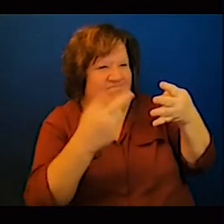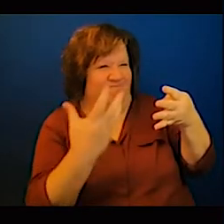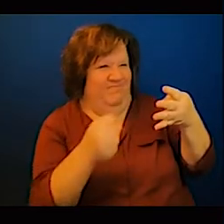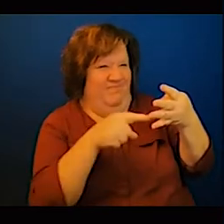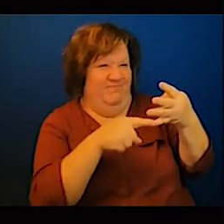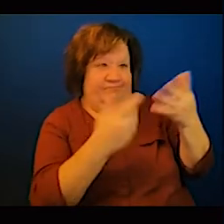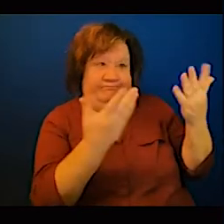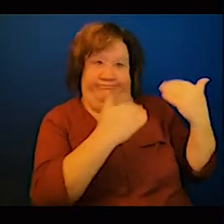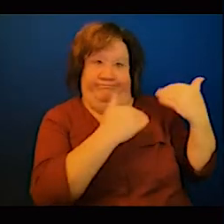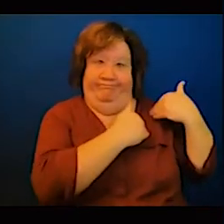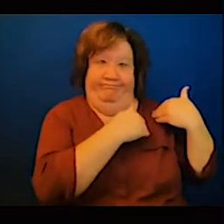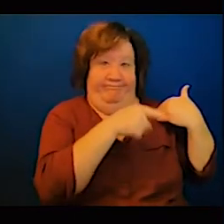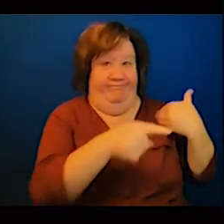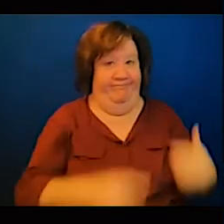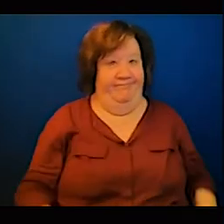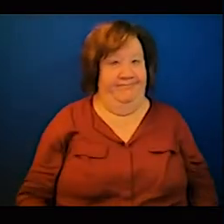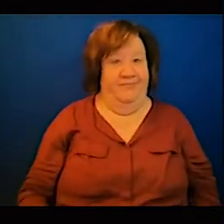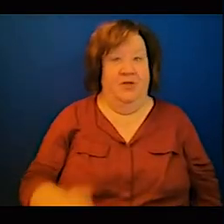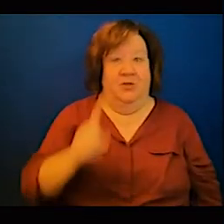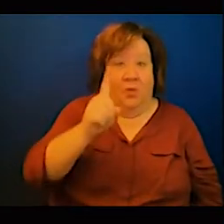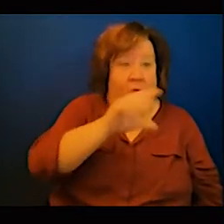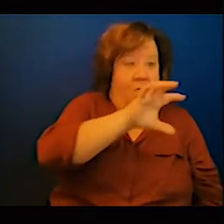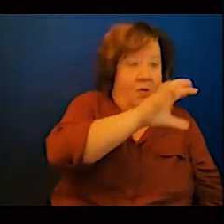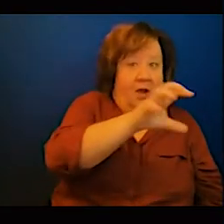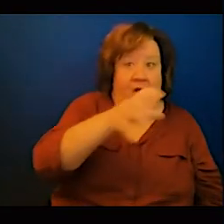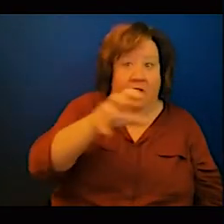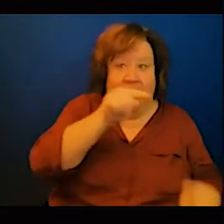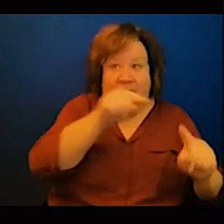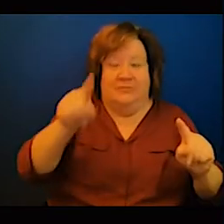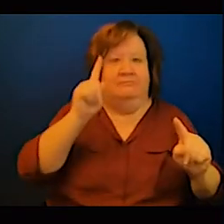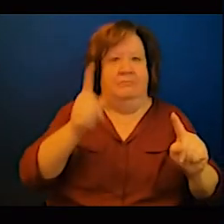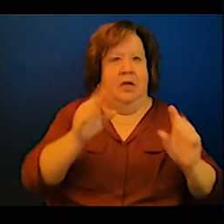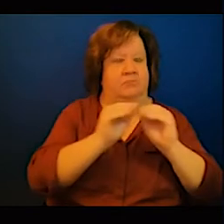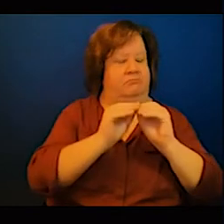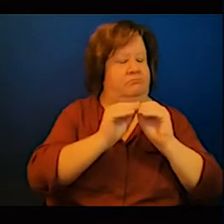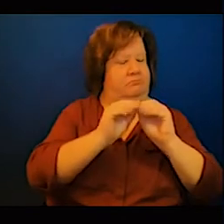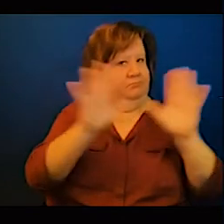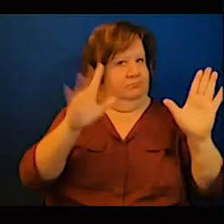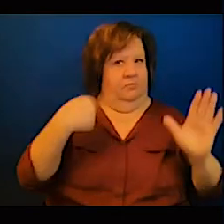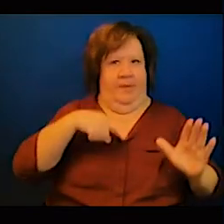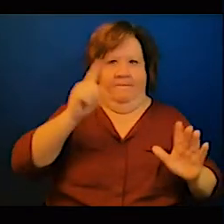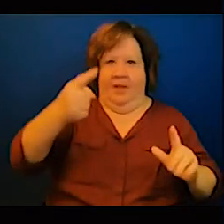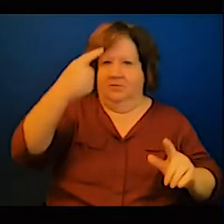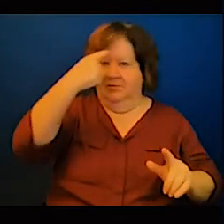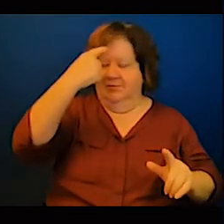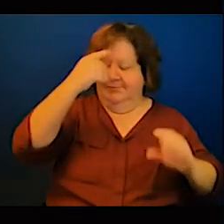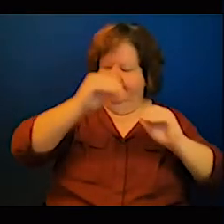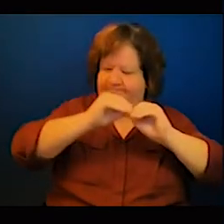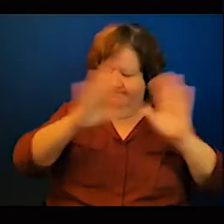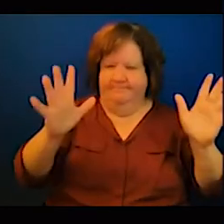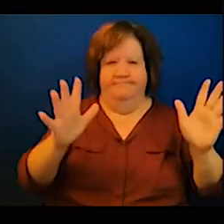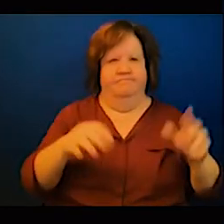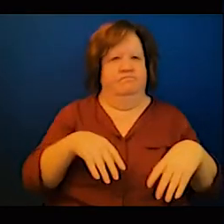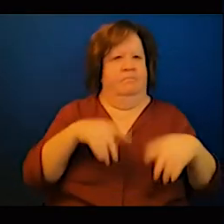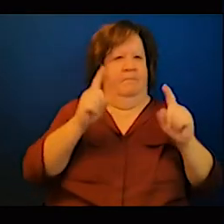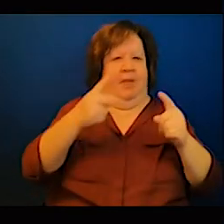we're discussing about that is one as a government but also I think this was raised also by Musa or another colleague